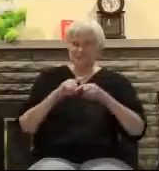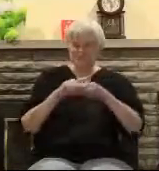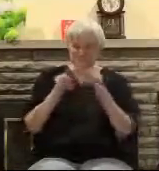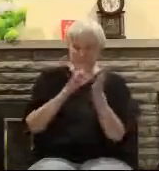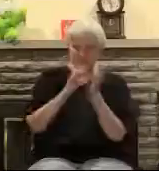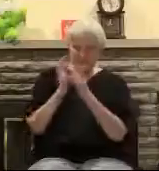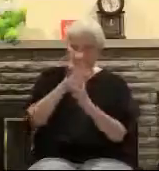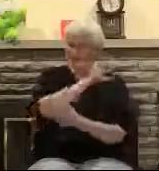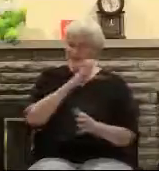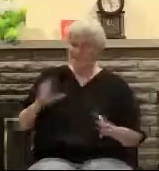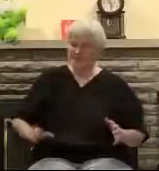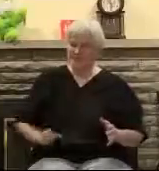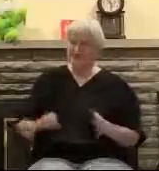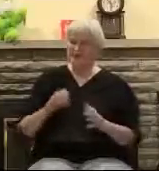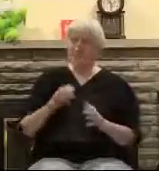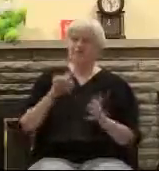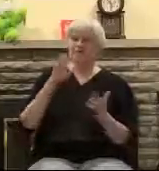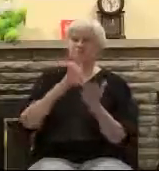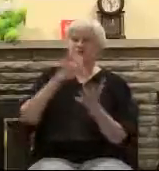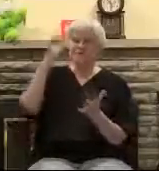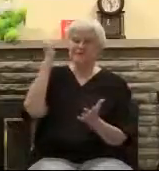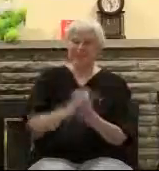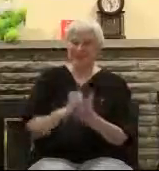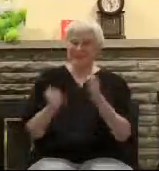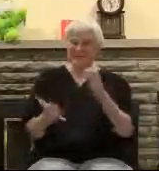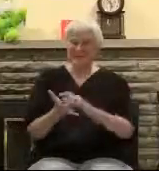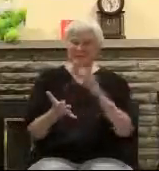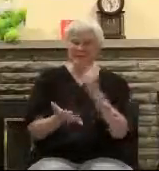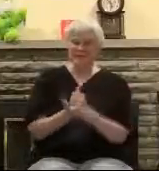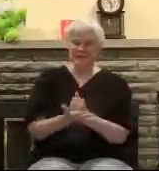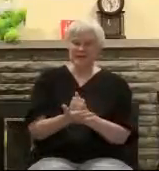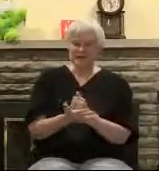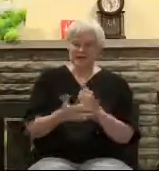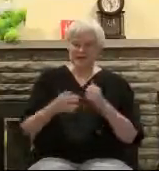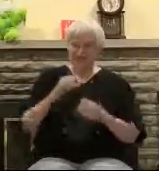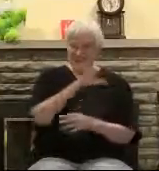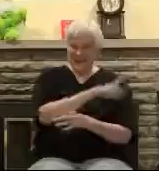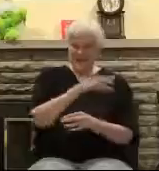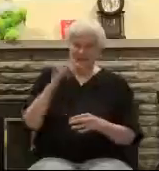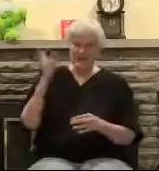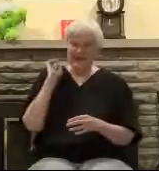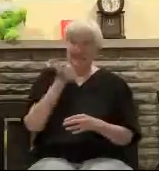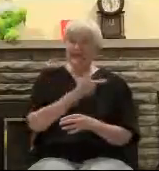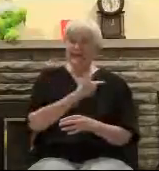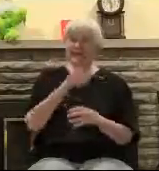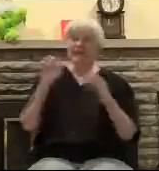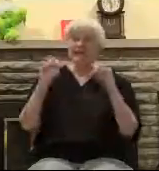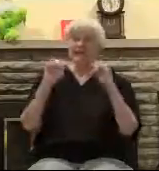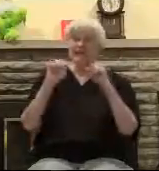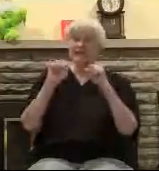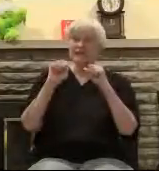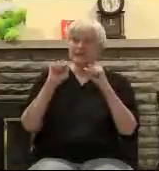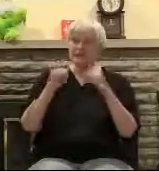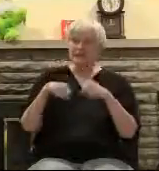Jesus was crucified. Now, another study, we looked at the historic evidence for that. But the